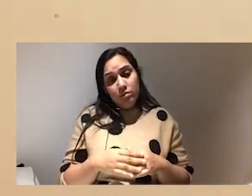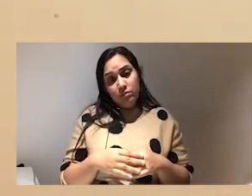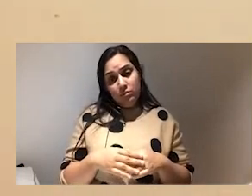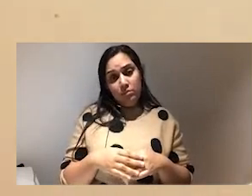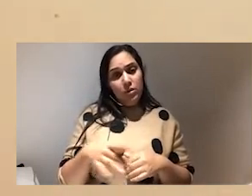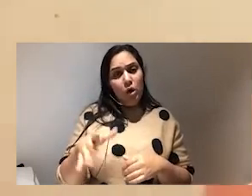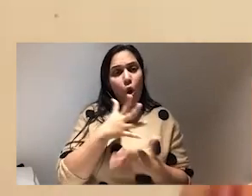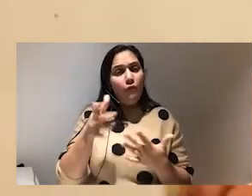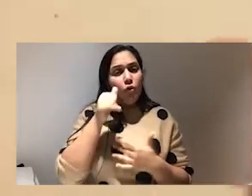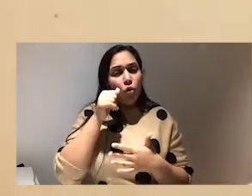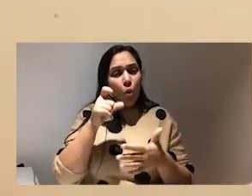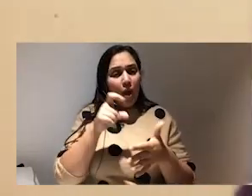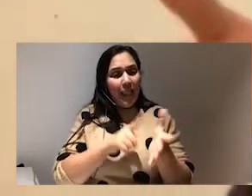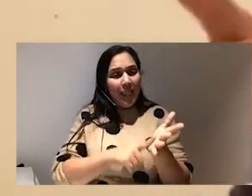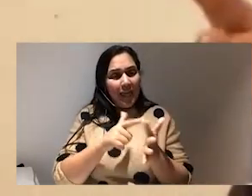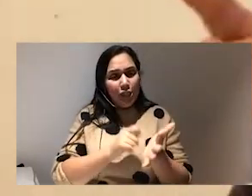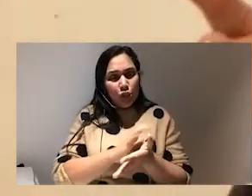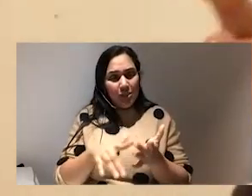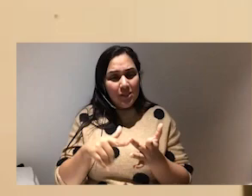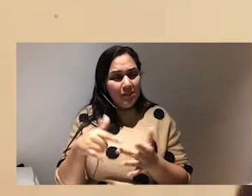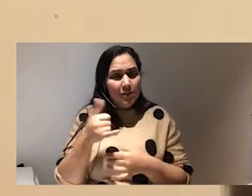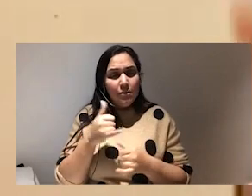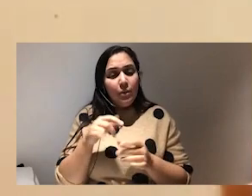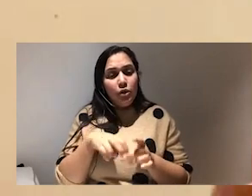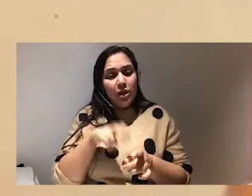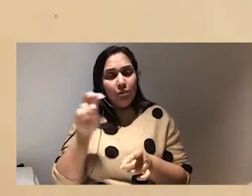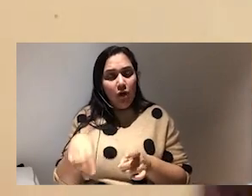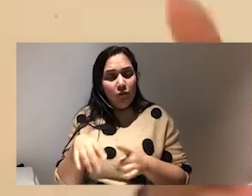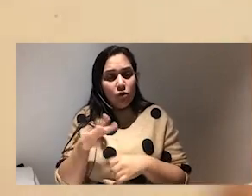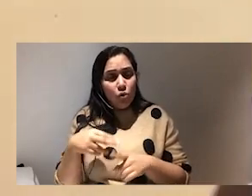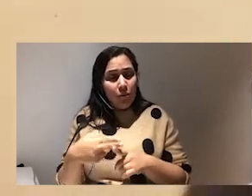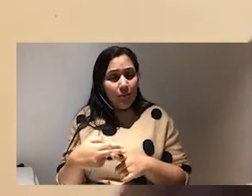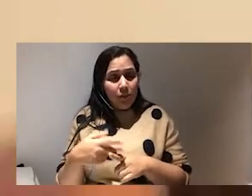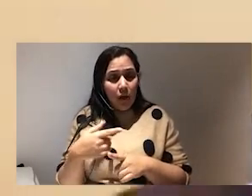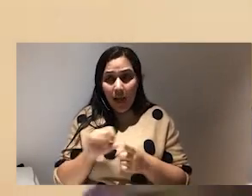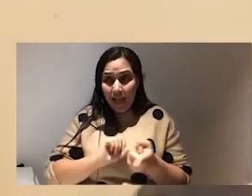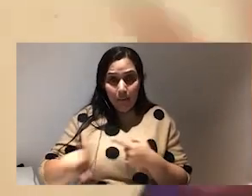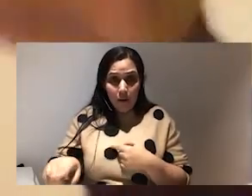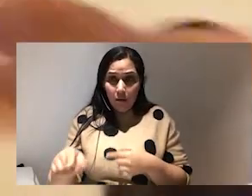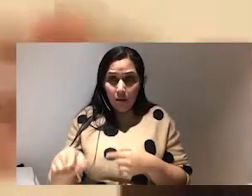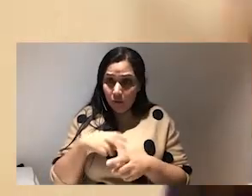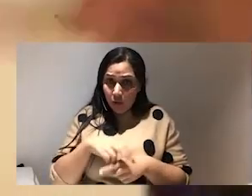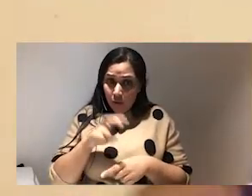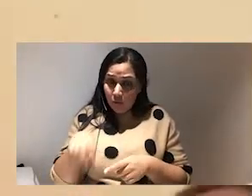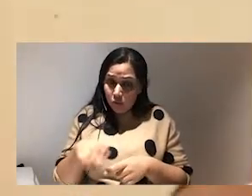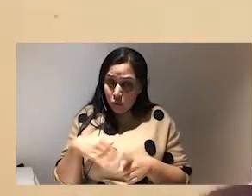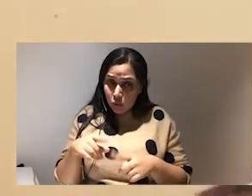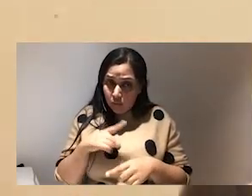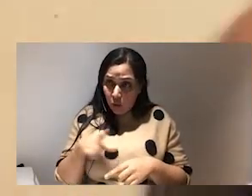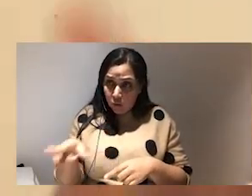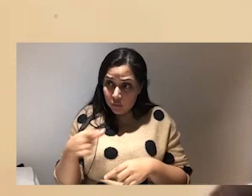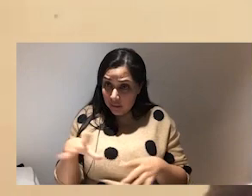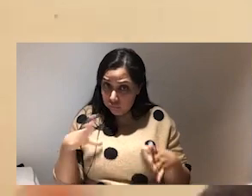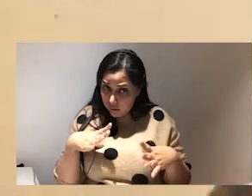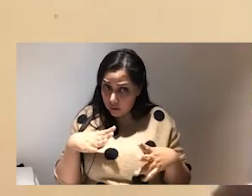might know kelechi when she sometimes comes off social media i'd email her just to double check like are you coming off social book at socials because you know you need a